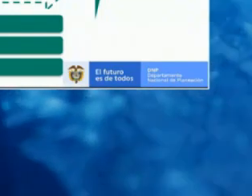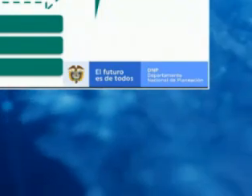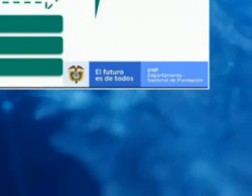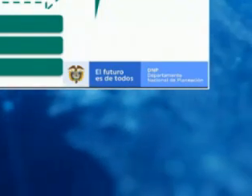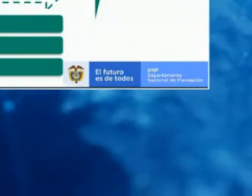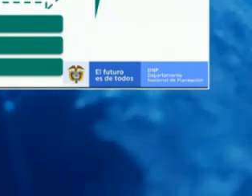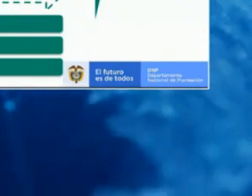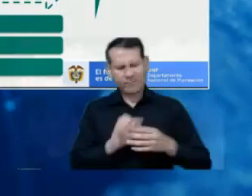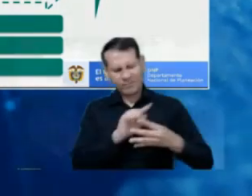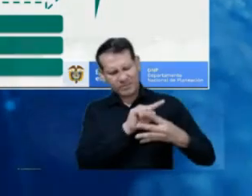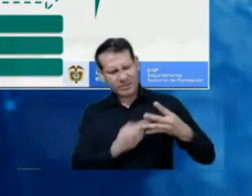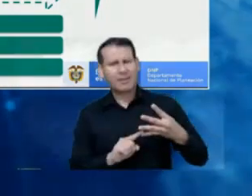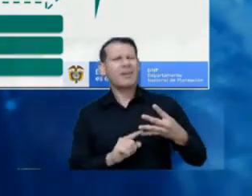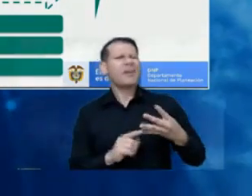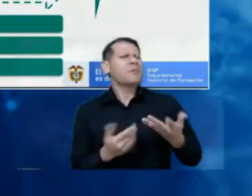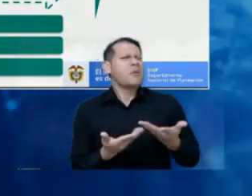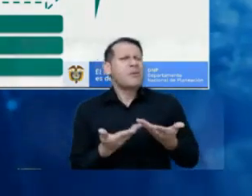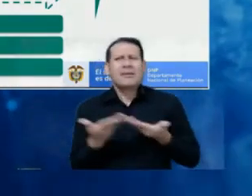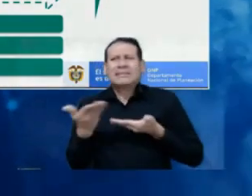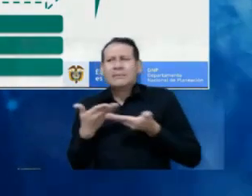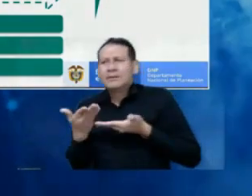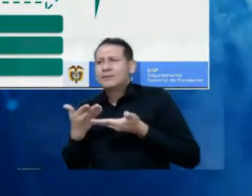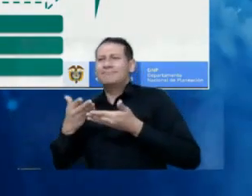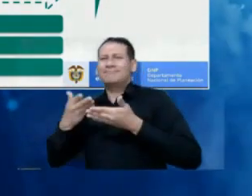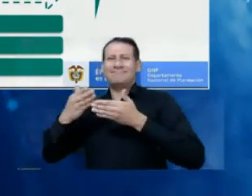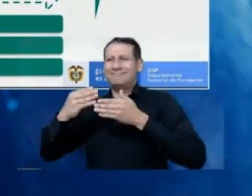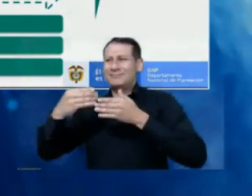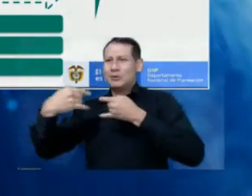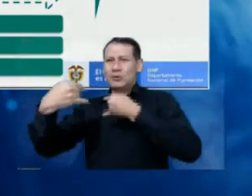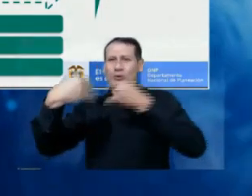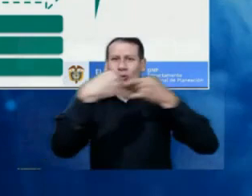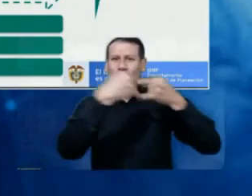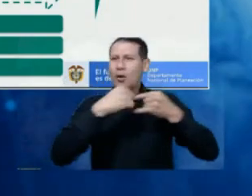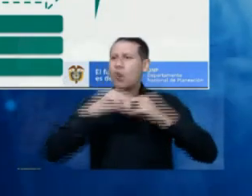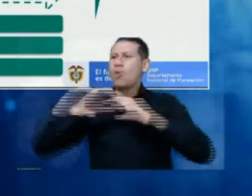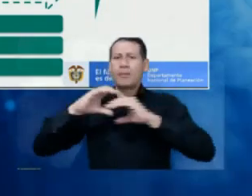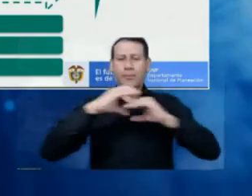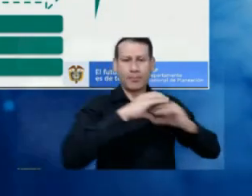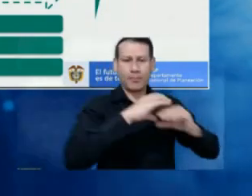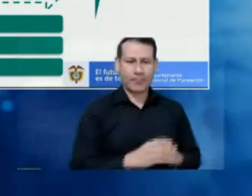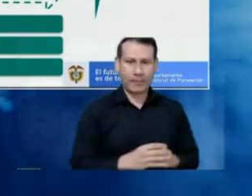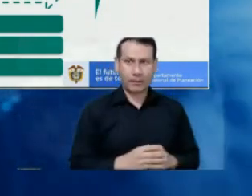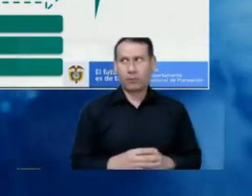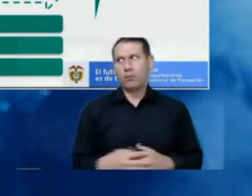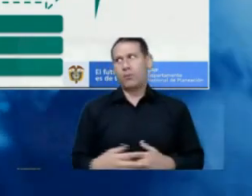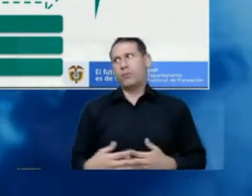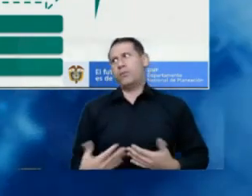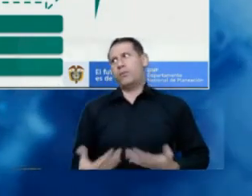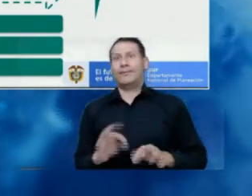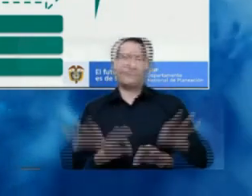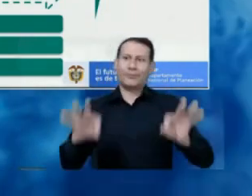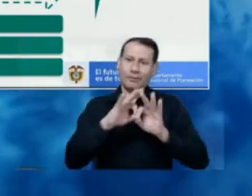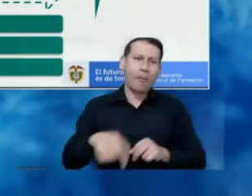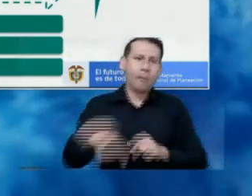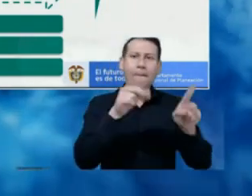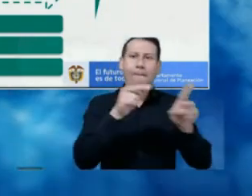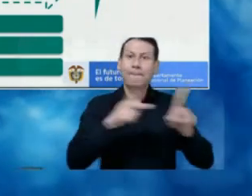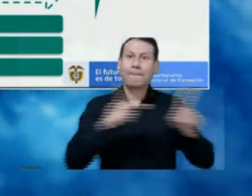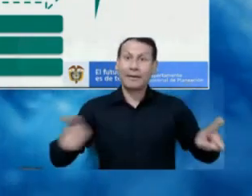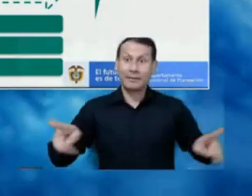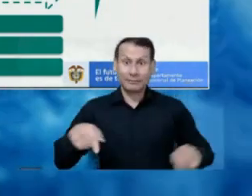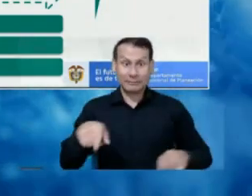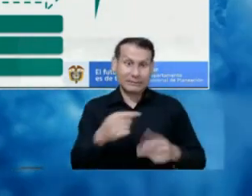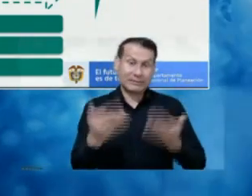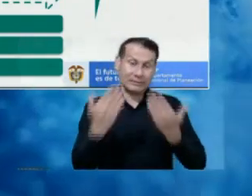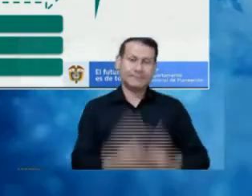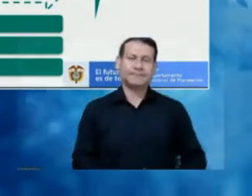the services are being used, telecommunication. That is, the more specific bit, the added value, and the users. And we have been